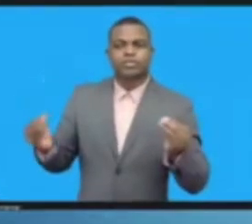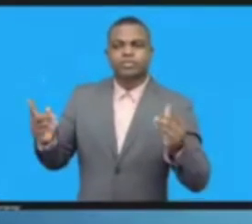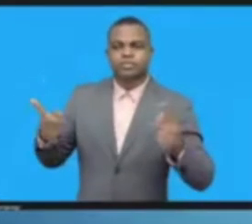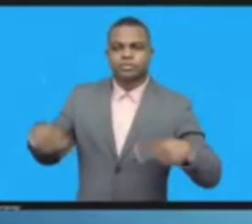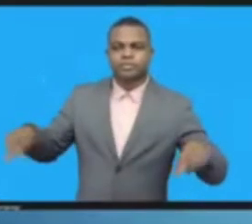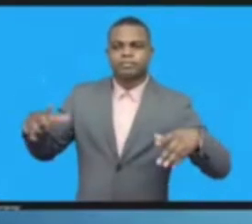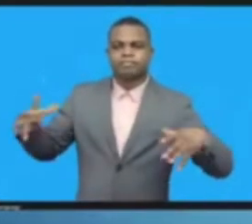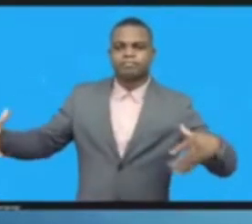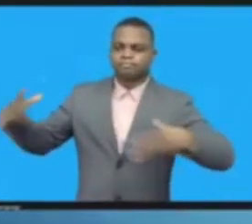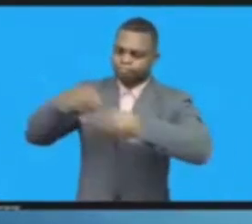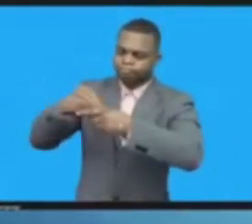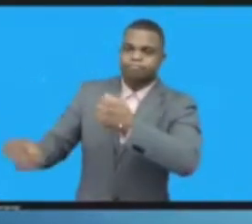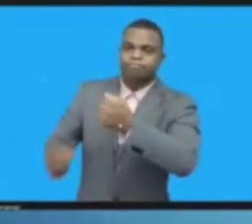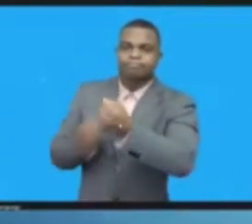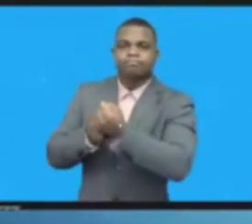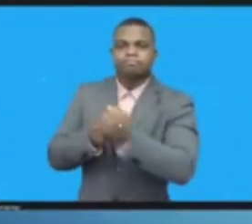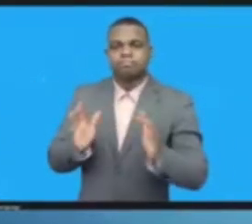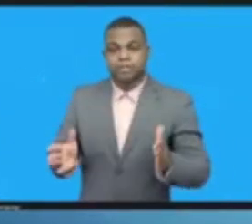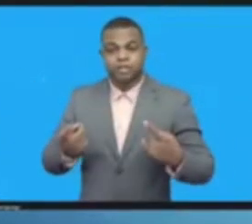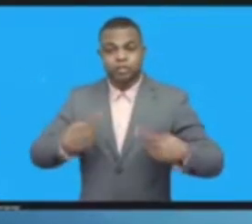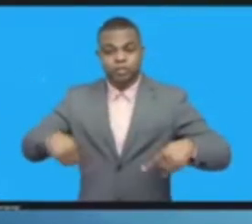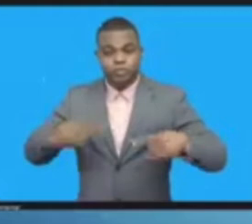ready to get involved. Thank you.